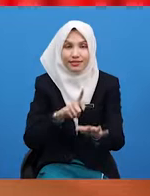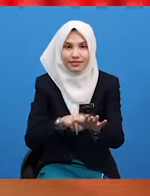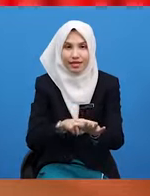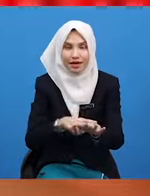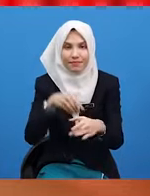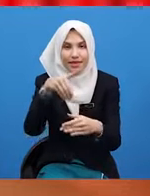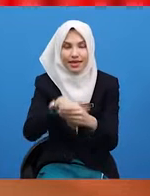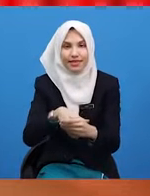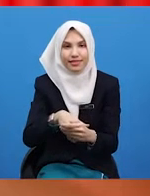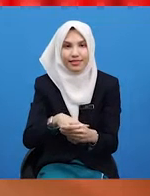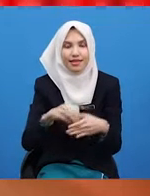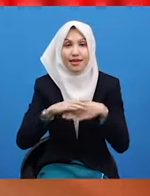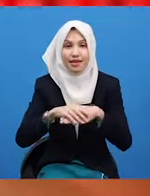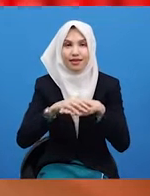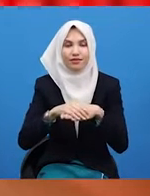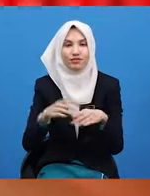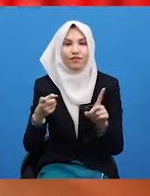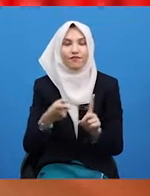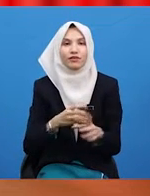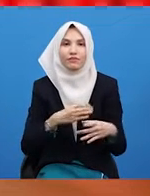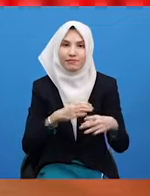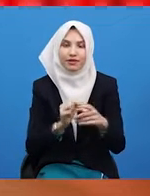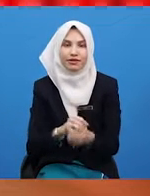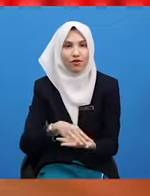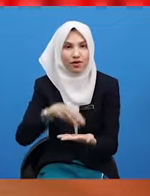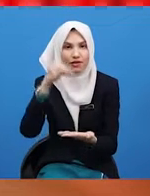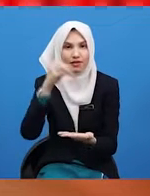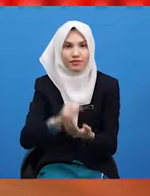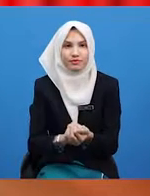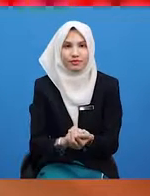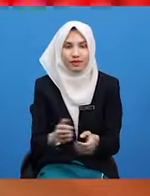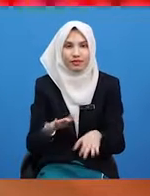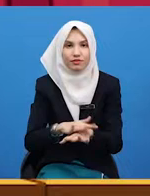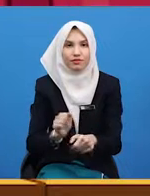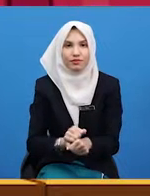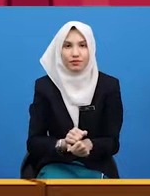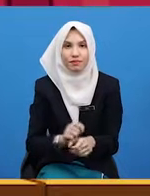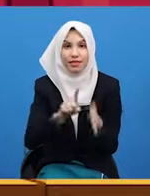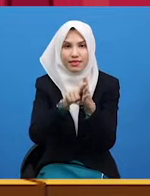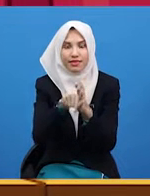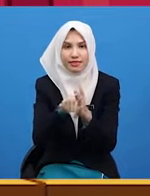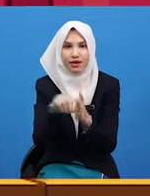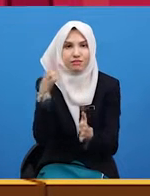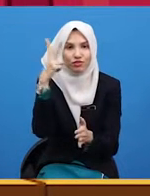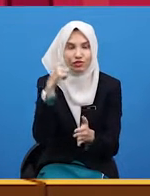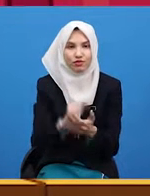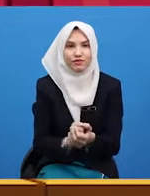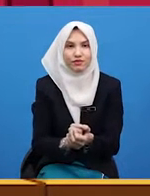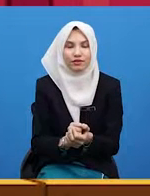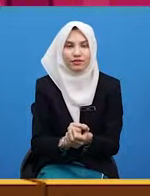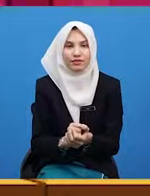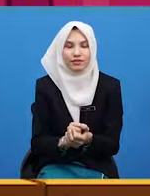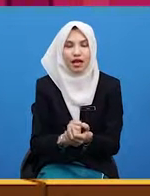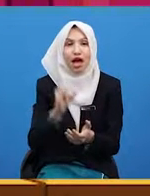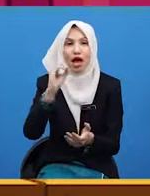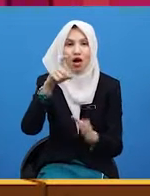first method that we learnt. At the top, if the minutes are 12, we say o'clock.